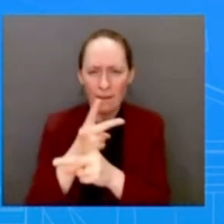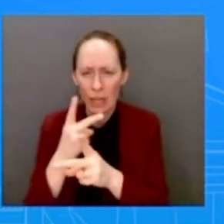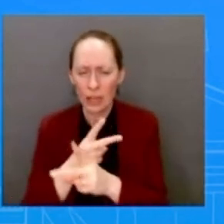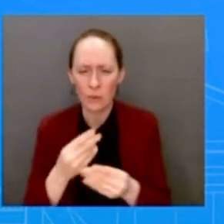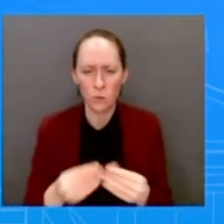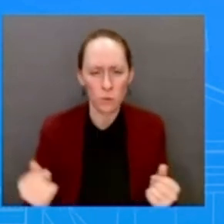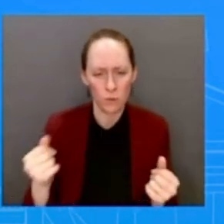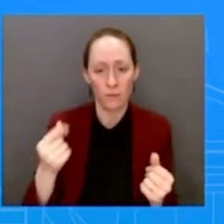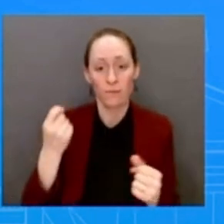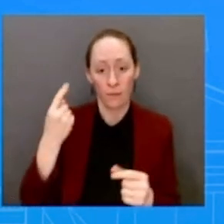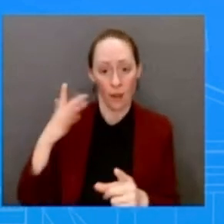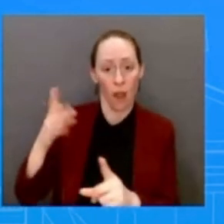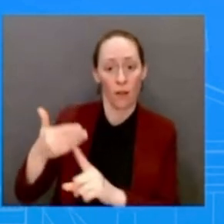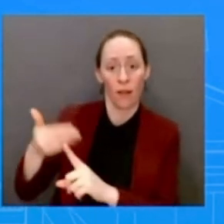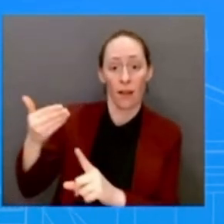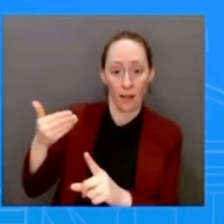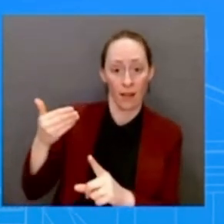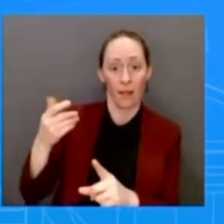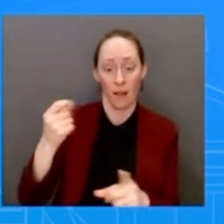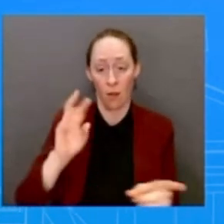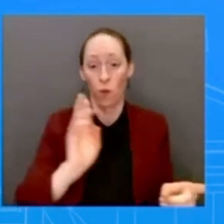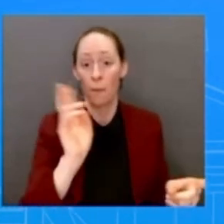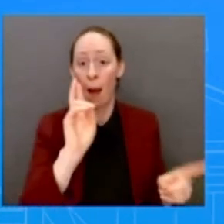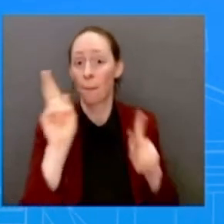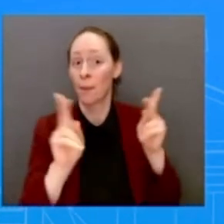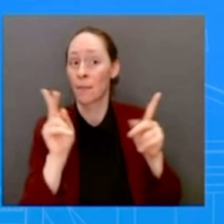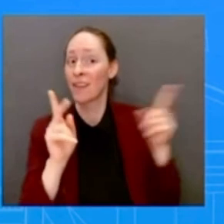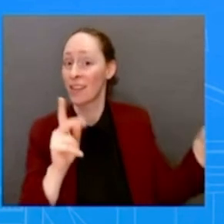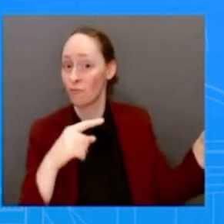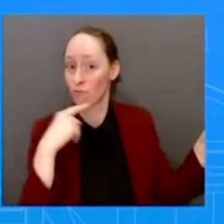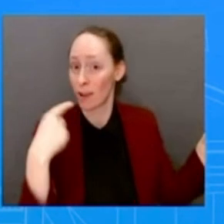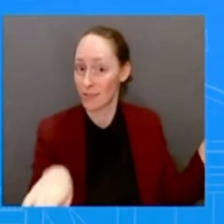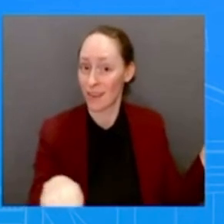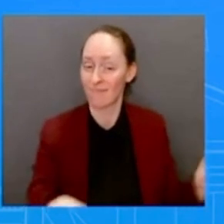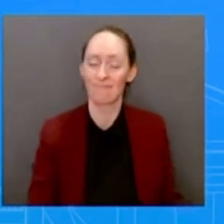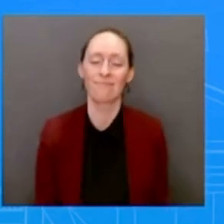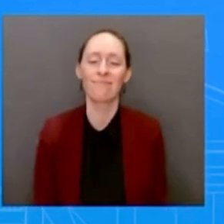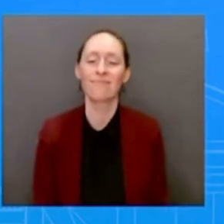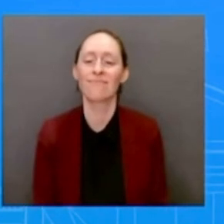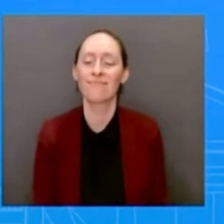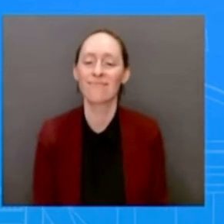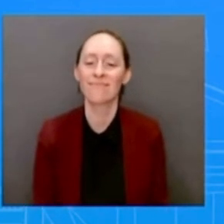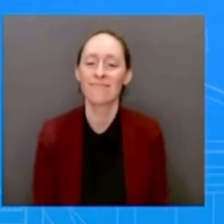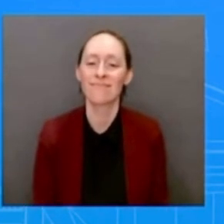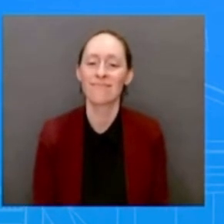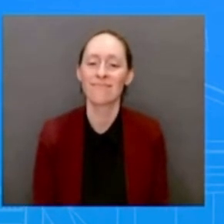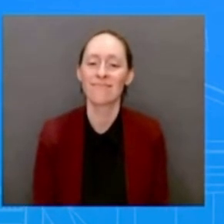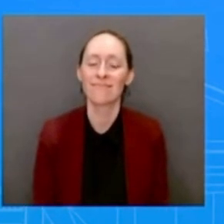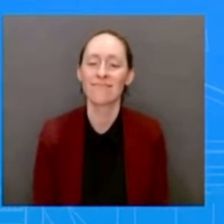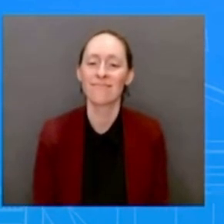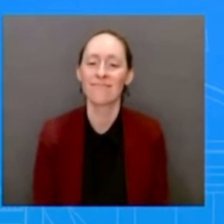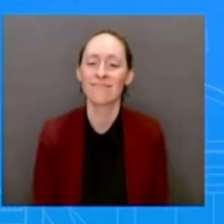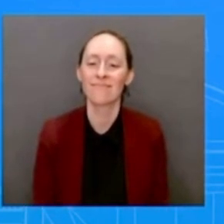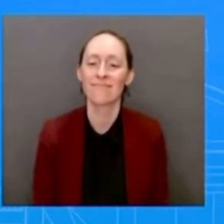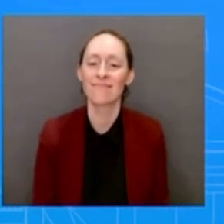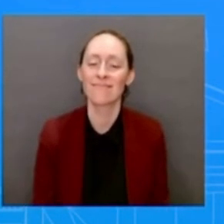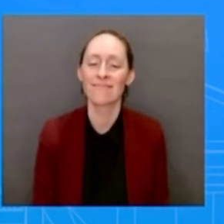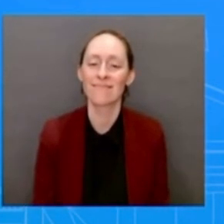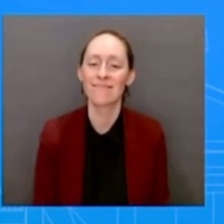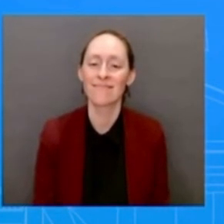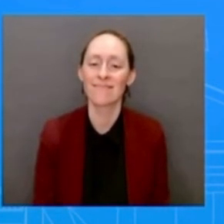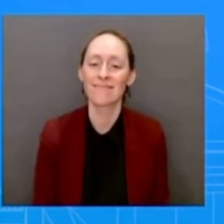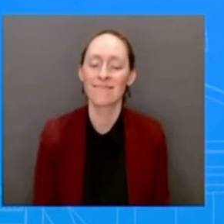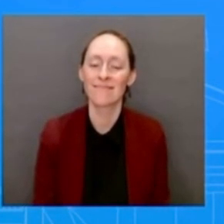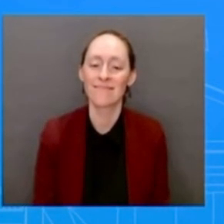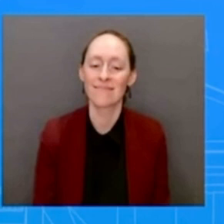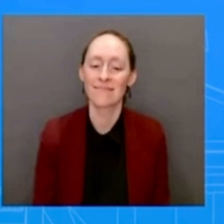good to see you. It's been a while. Oh, thanks. You have the floor. Crete, it is your 100th press briefing. Oh, my gosh. I'm